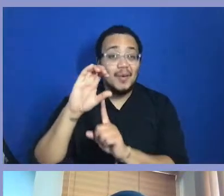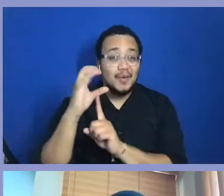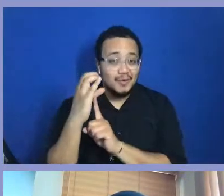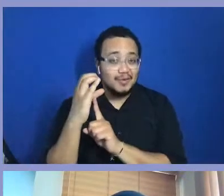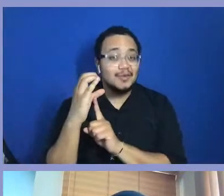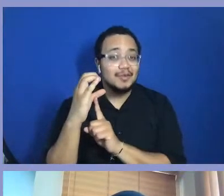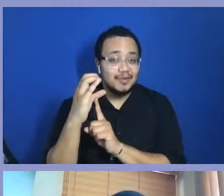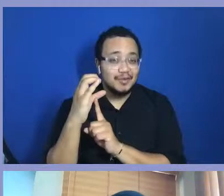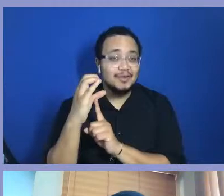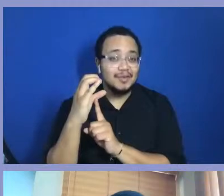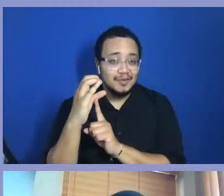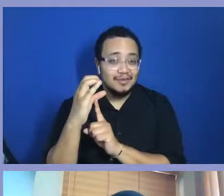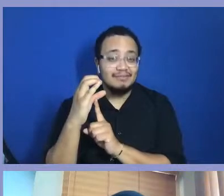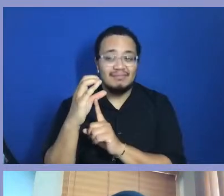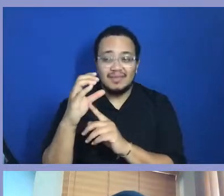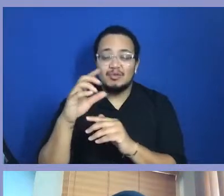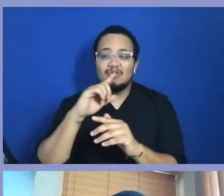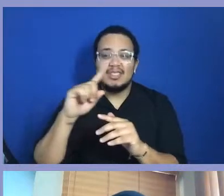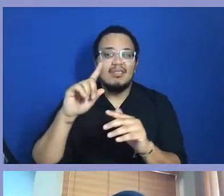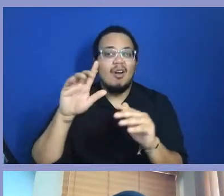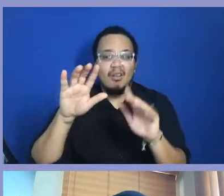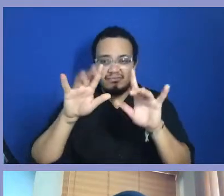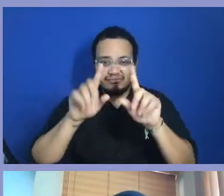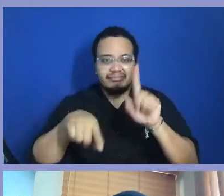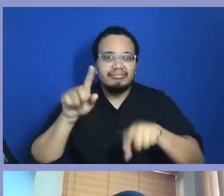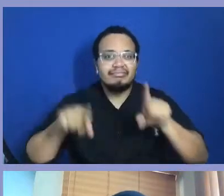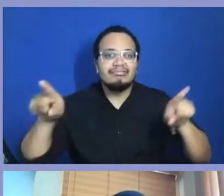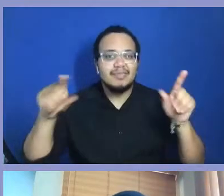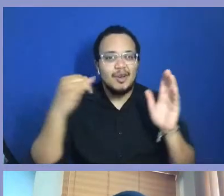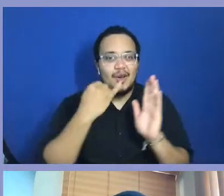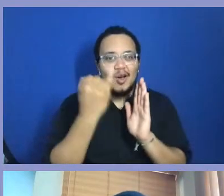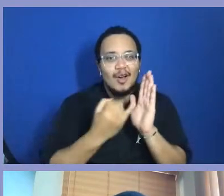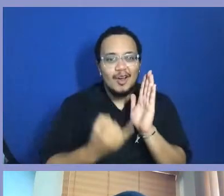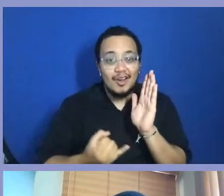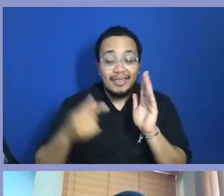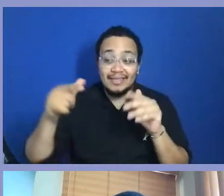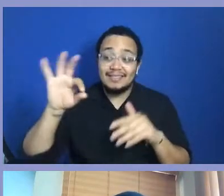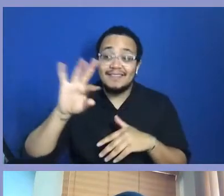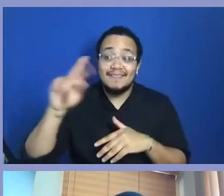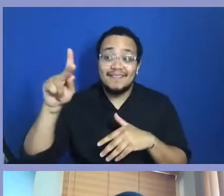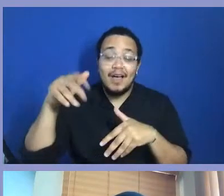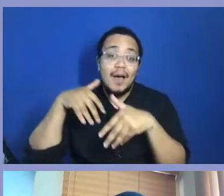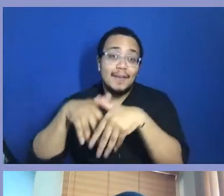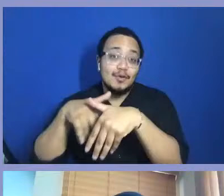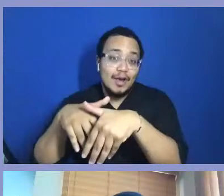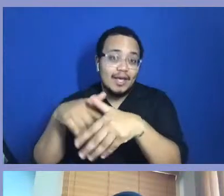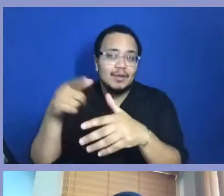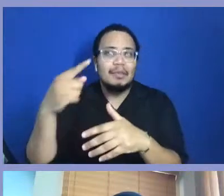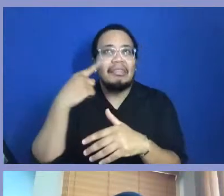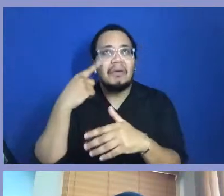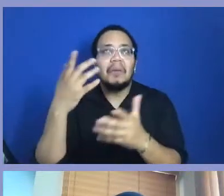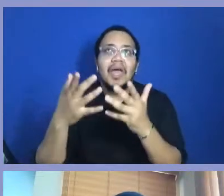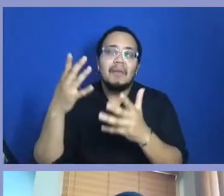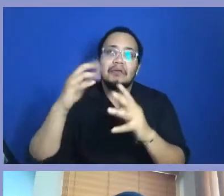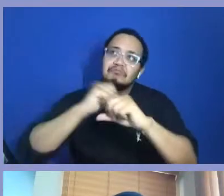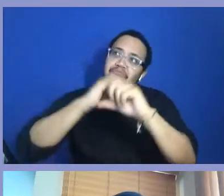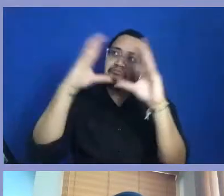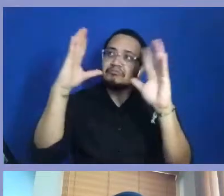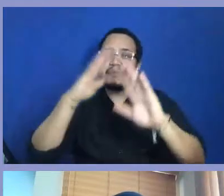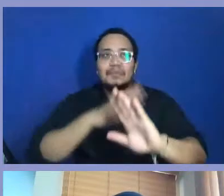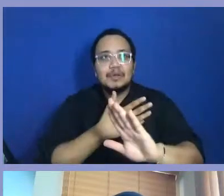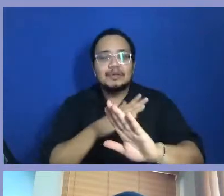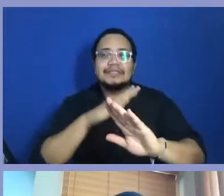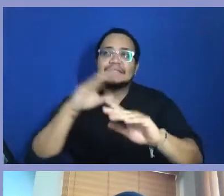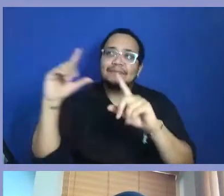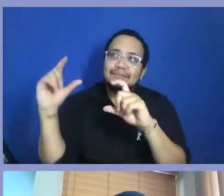all the arts combining, right? Because, again, this is funk parade. Funk parade, when you think of that, you think of the music. You think of the photos. You see all